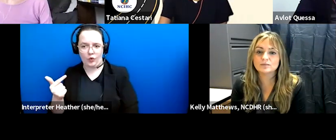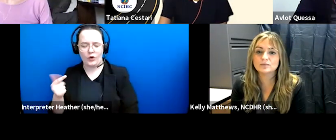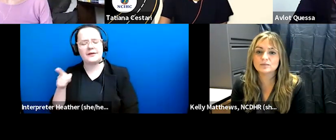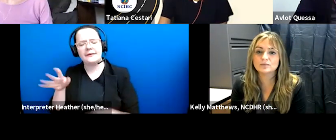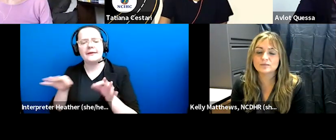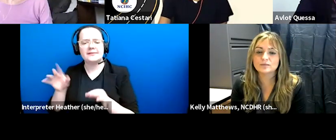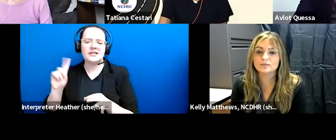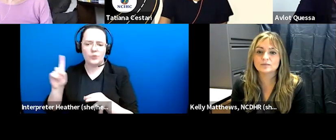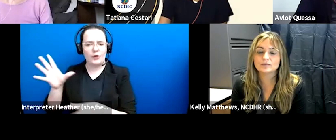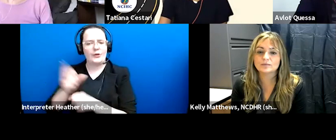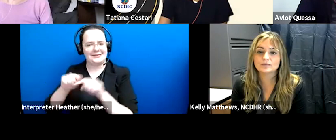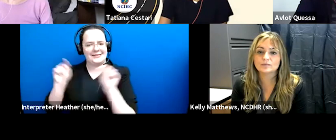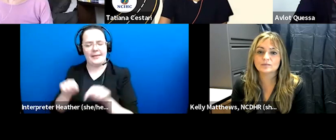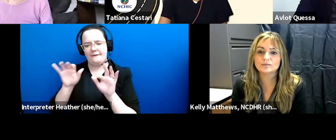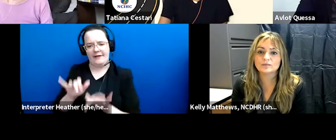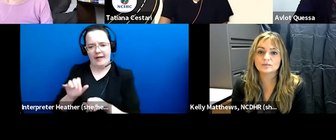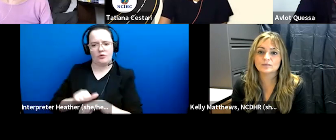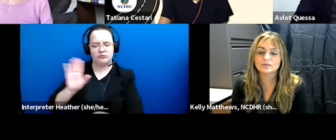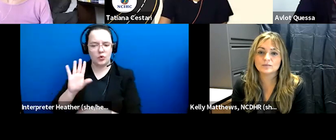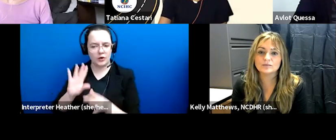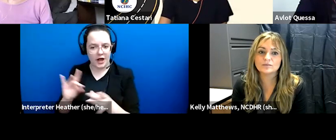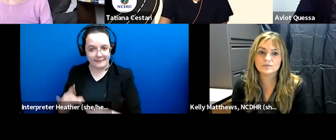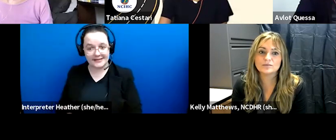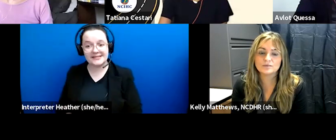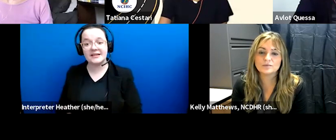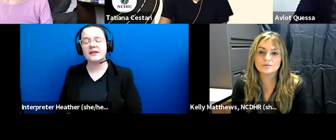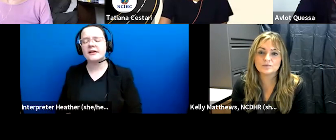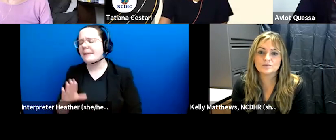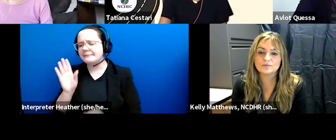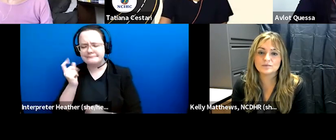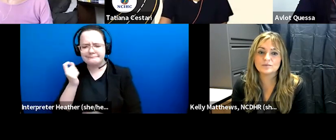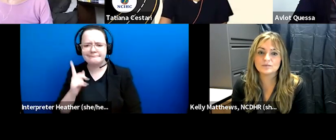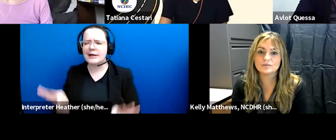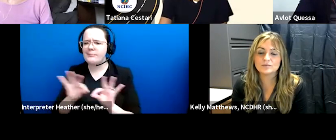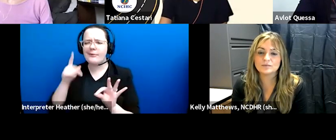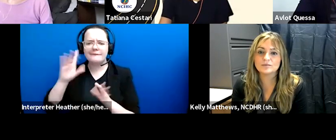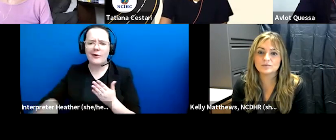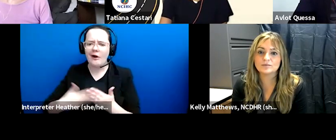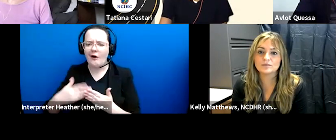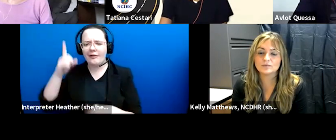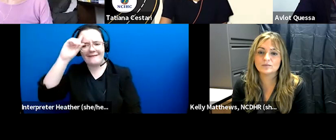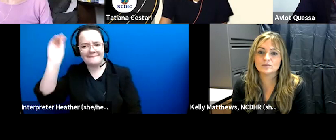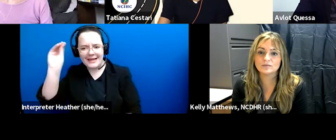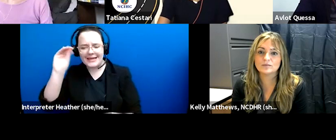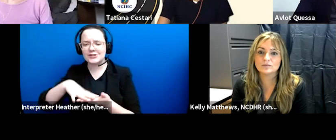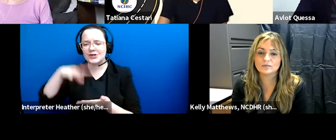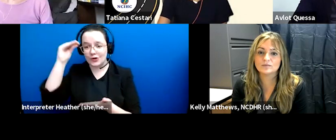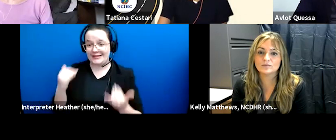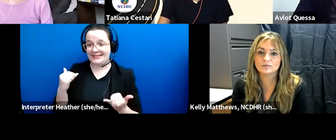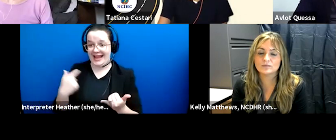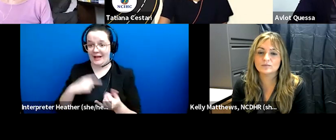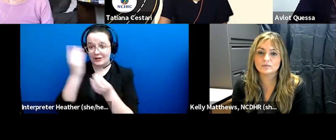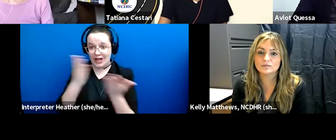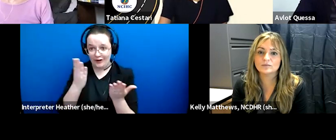everyone it's important for all of the opinions and learning that we have shared today to be